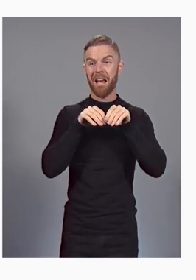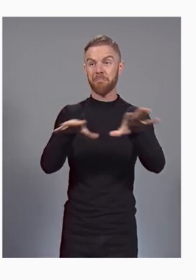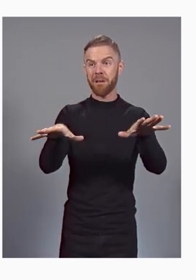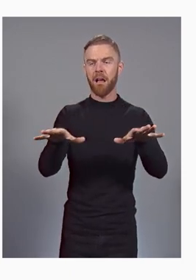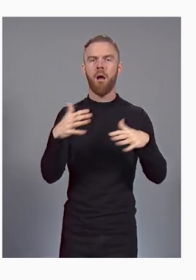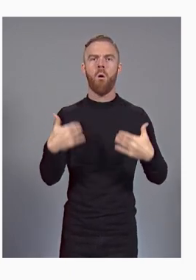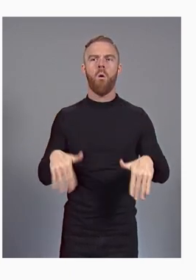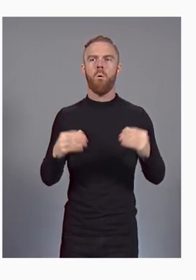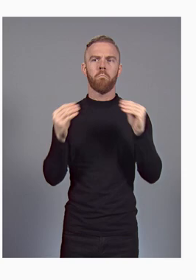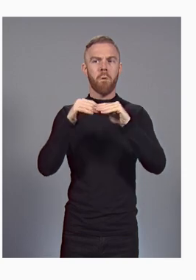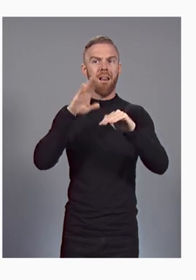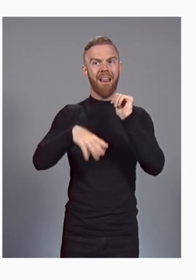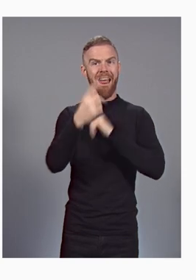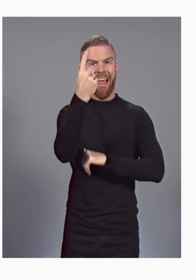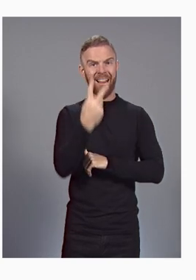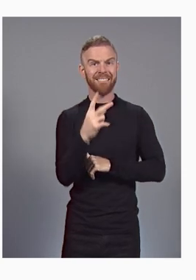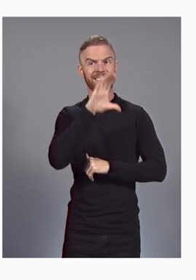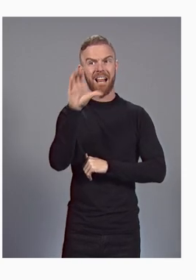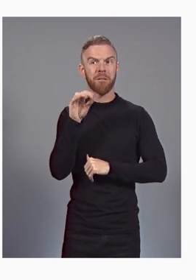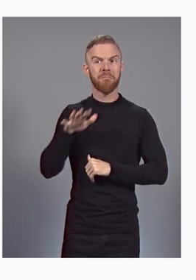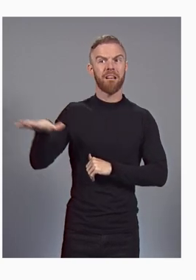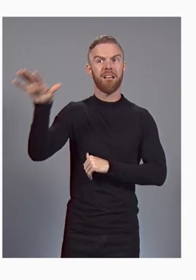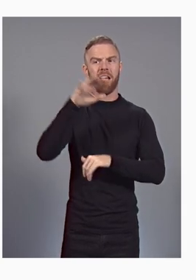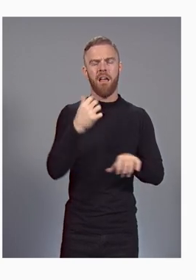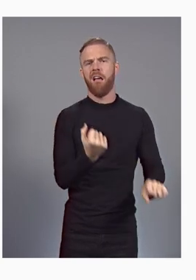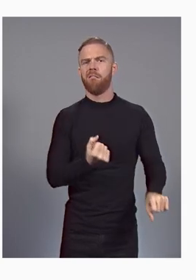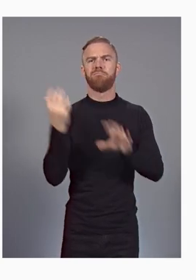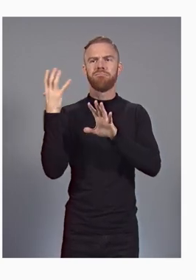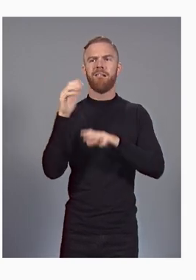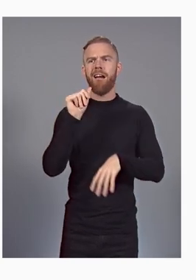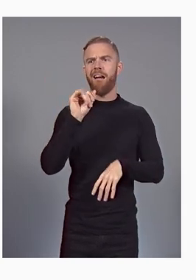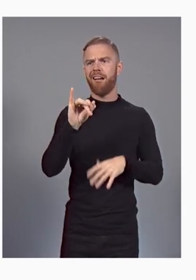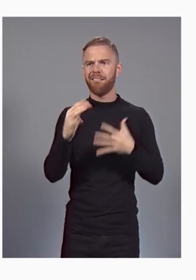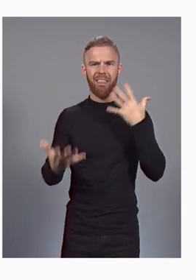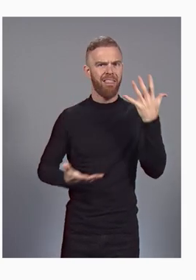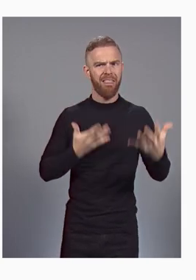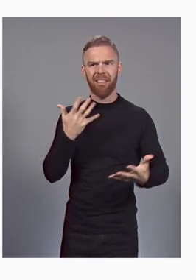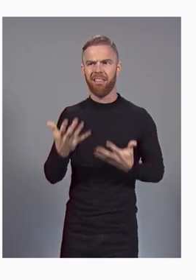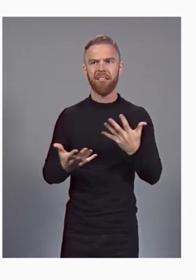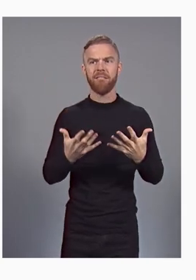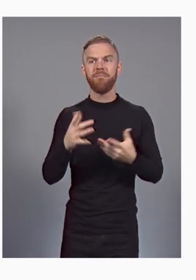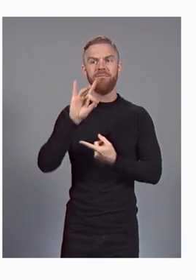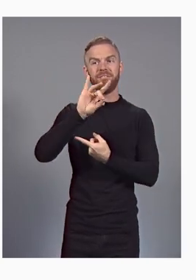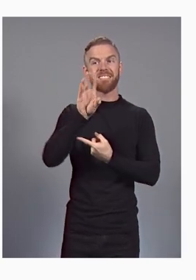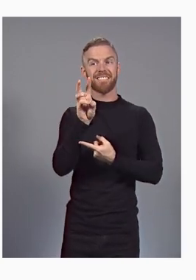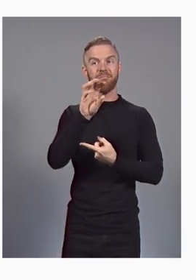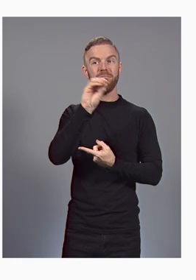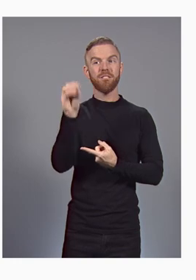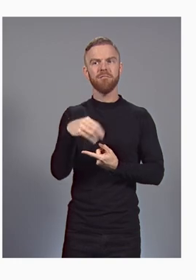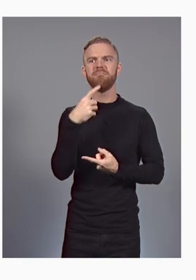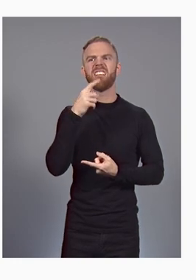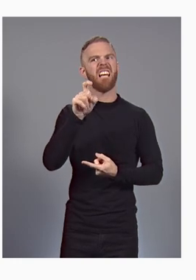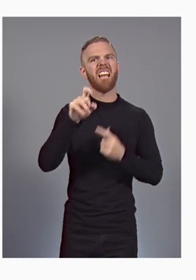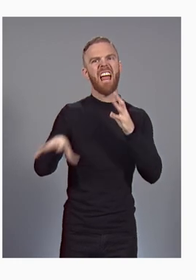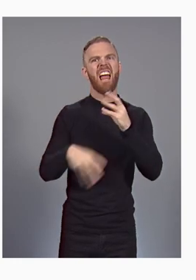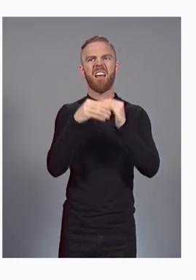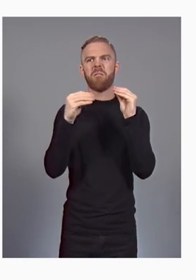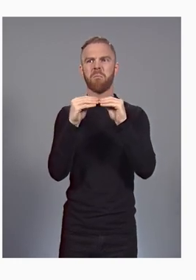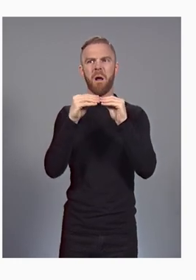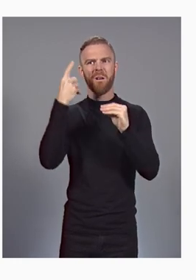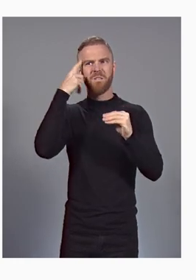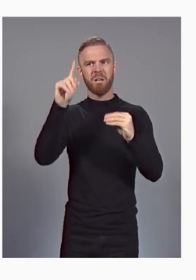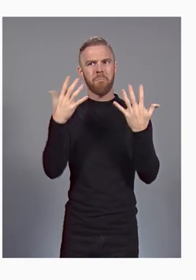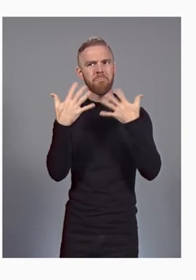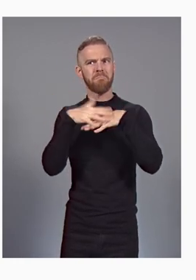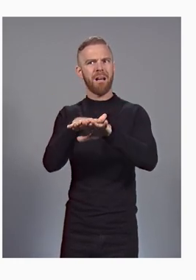their AI adoption plans. And 86% said that it's becoming a mainstream technology. We are